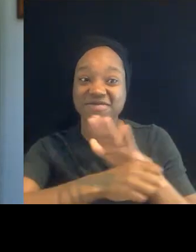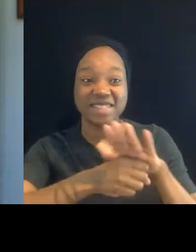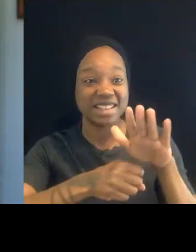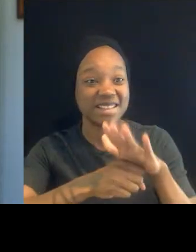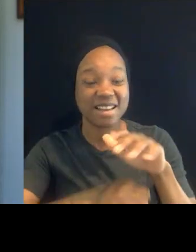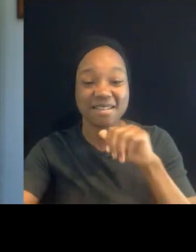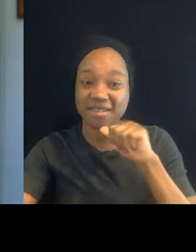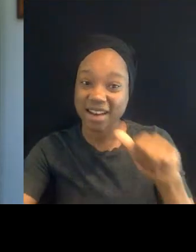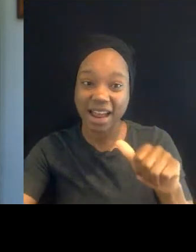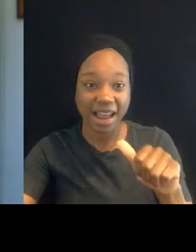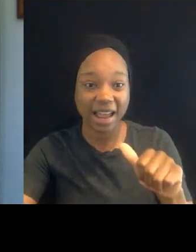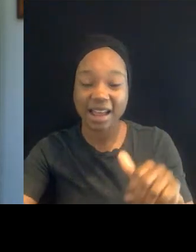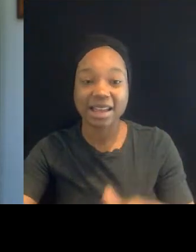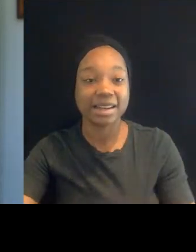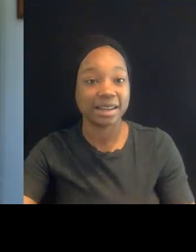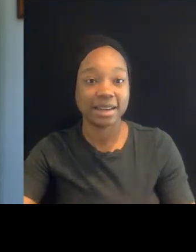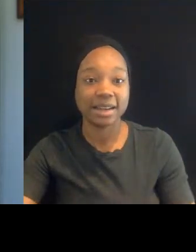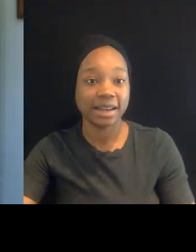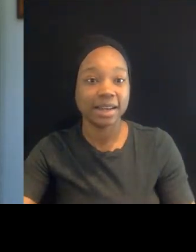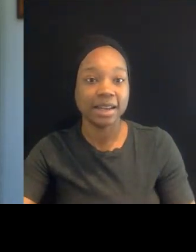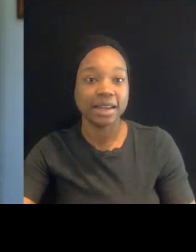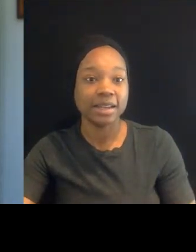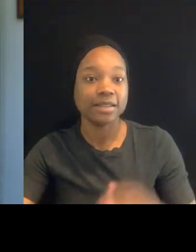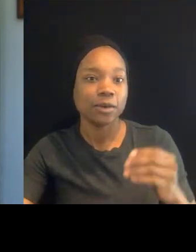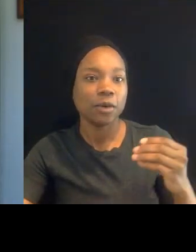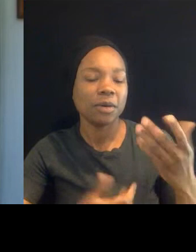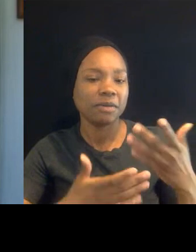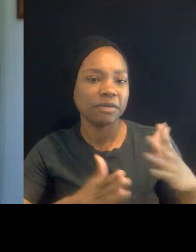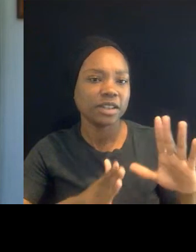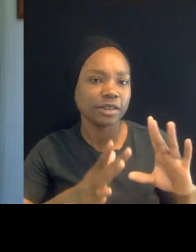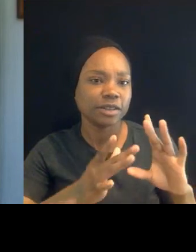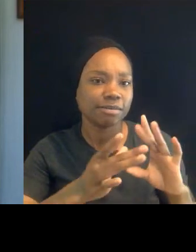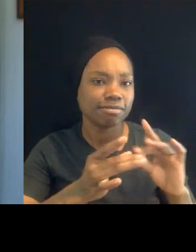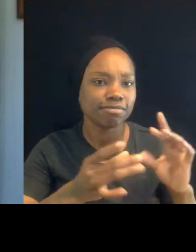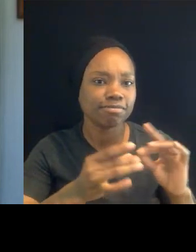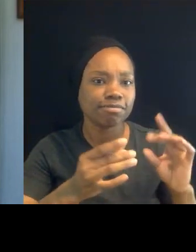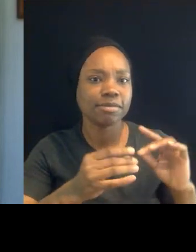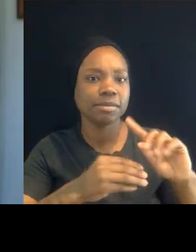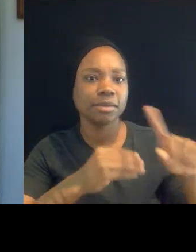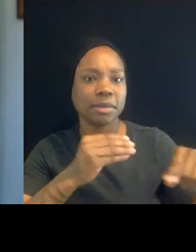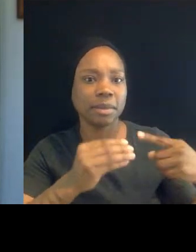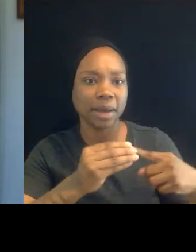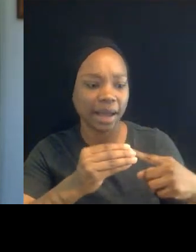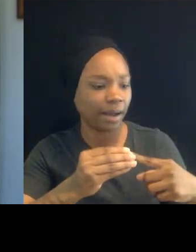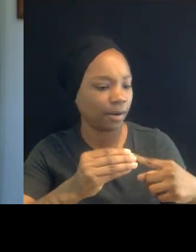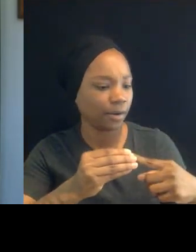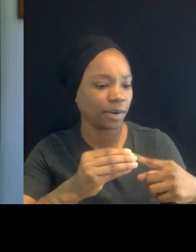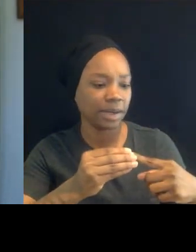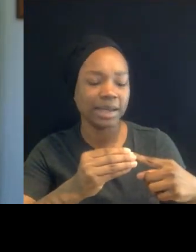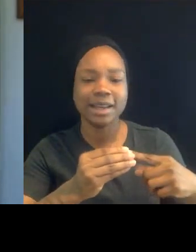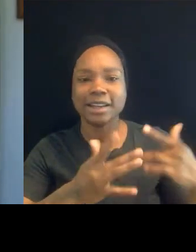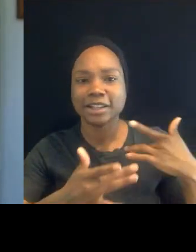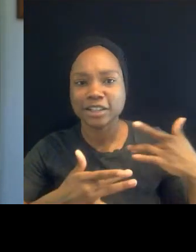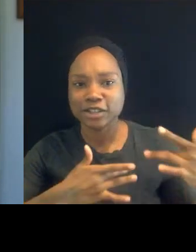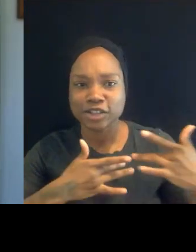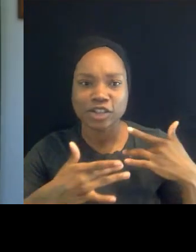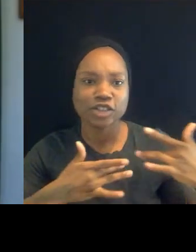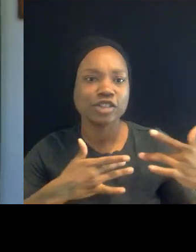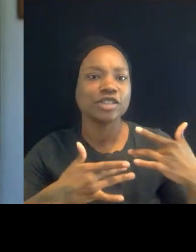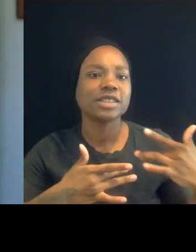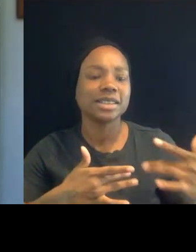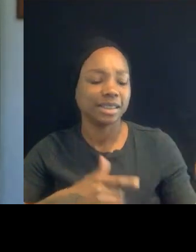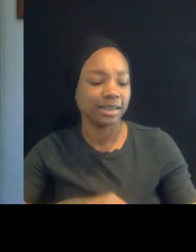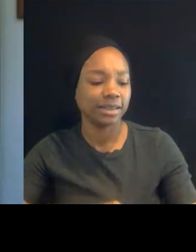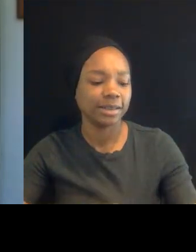Pelopanus have talked about and described in terms of the way we've been dealing with these concerns, really, since the founding of this